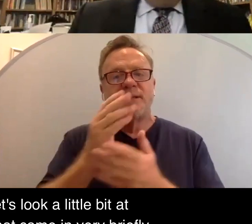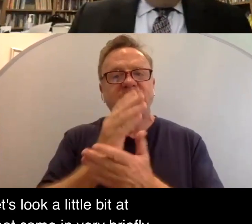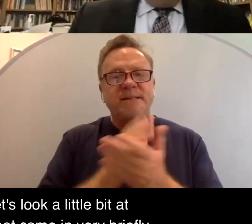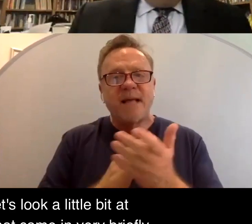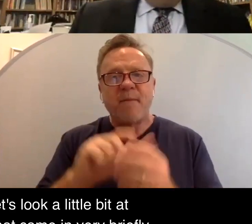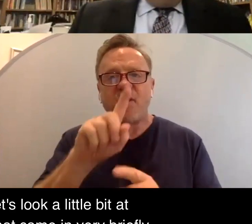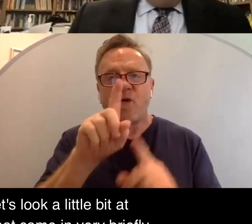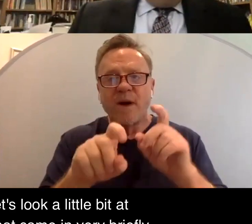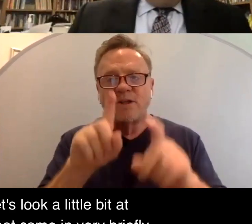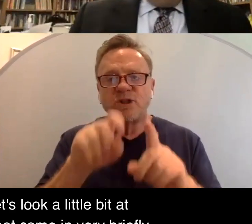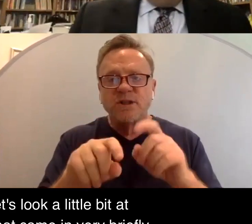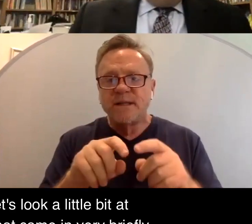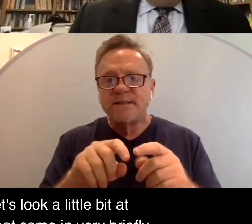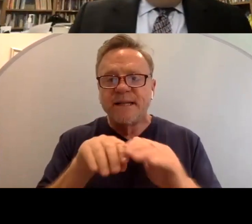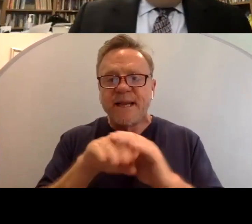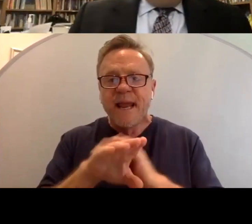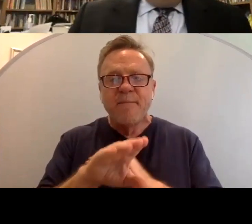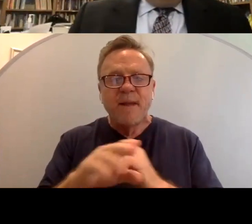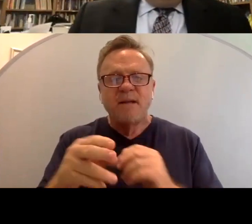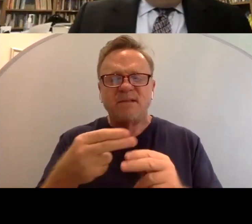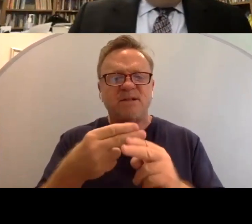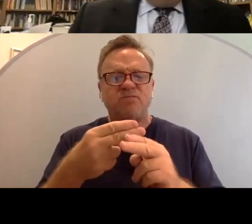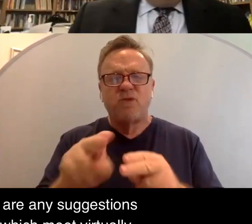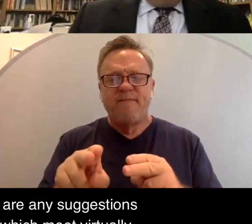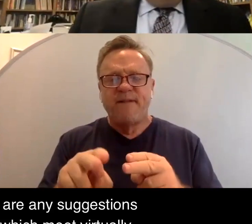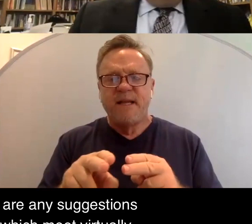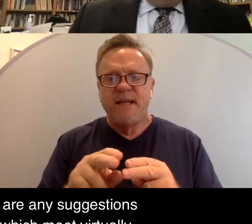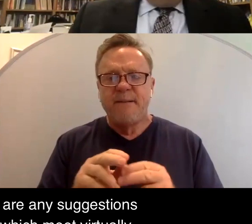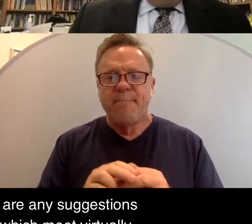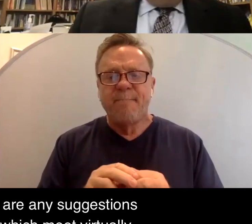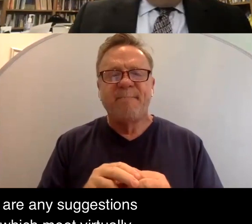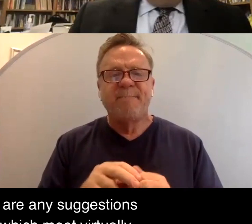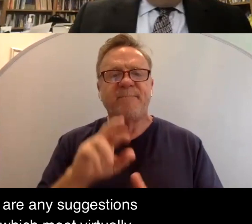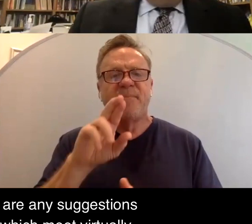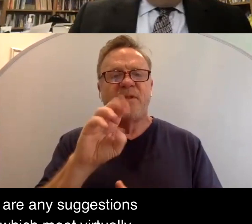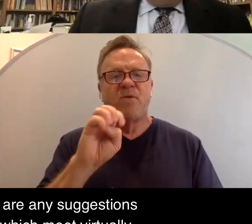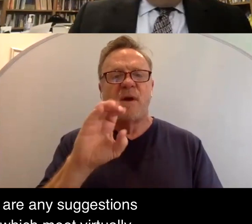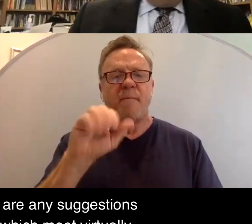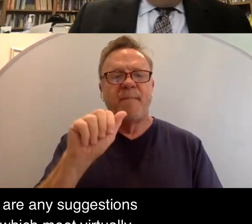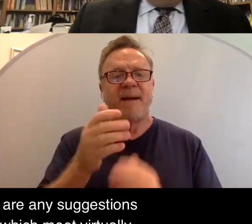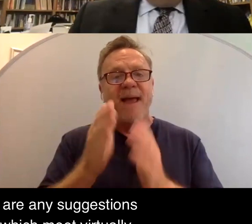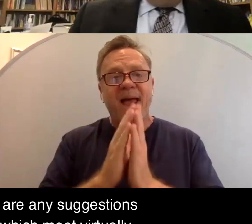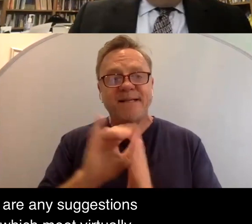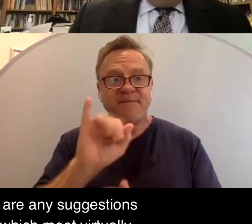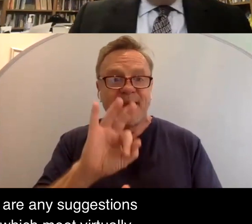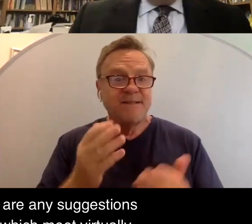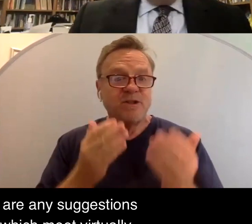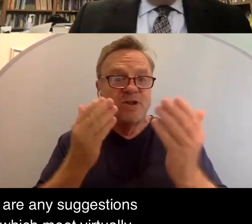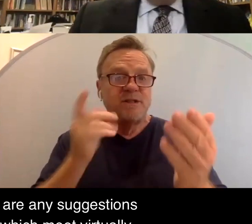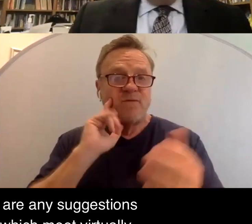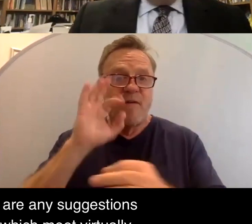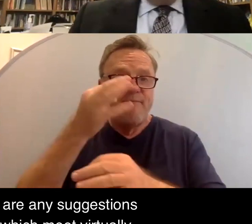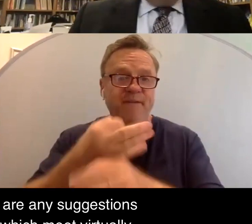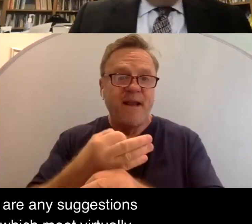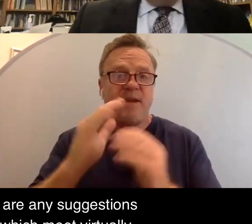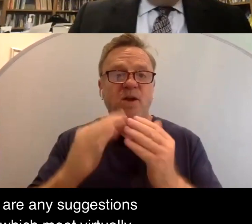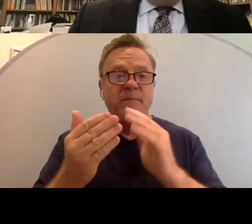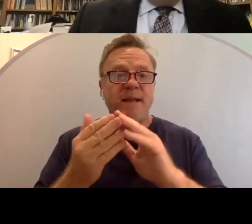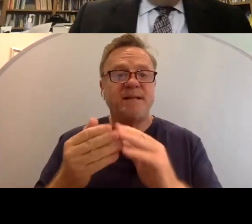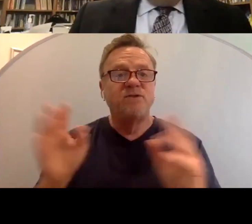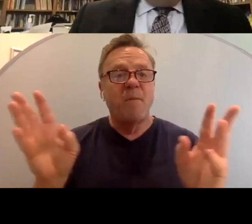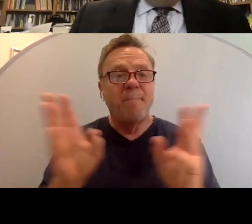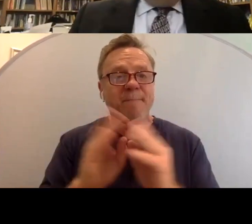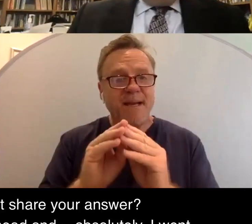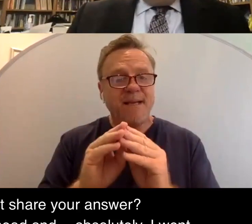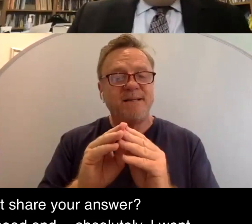that came in very briefly. Rebecca asks if there are any suggestions for faith communities which meet virtually.